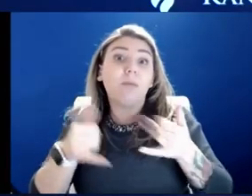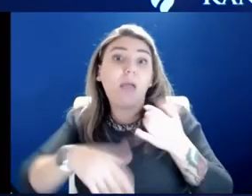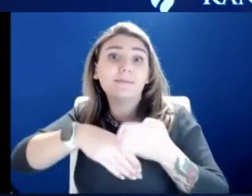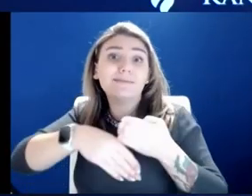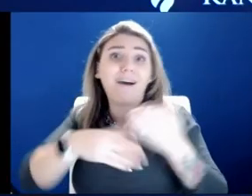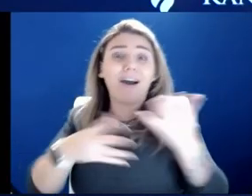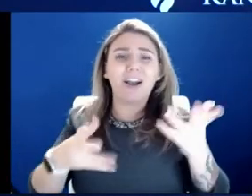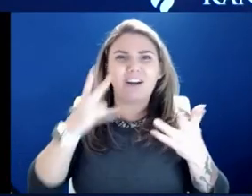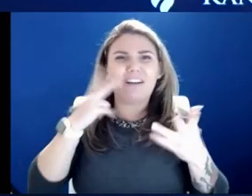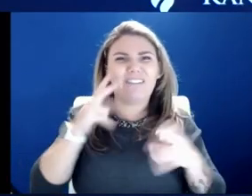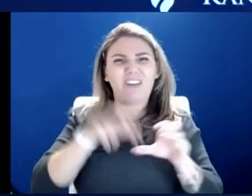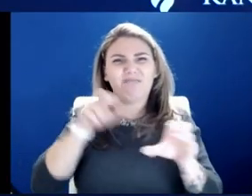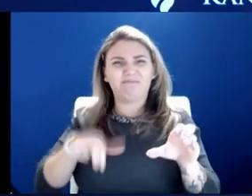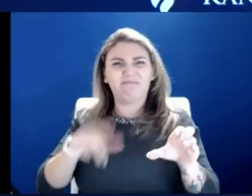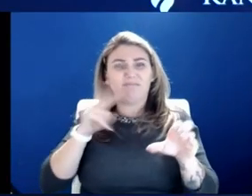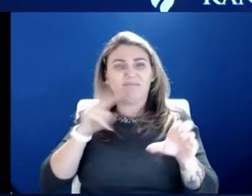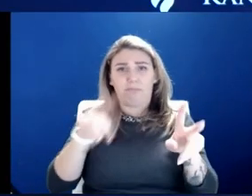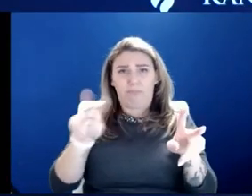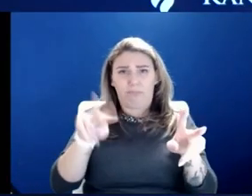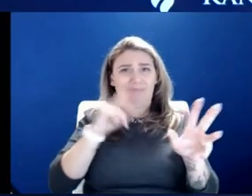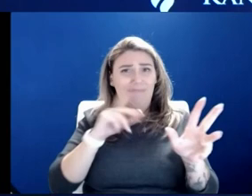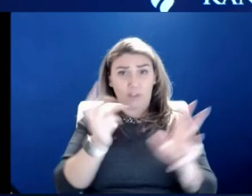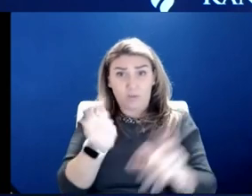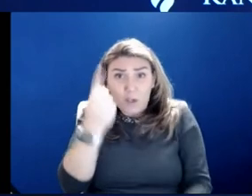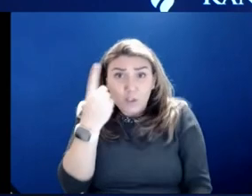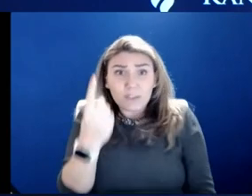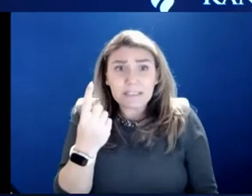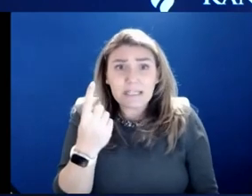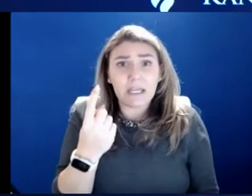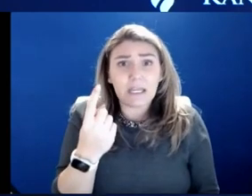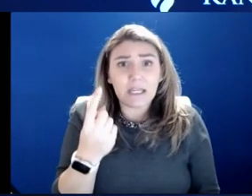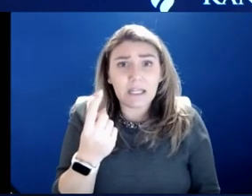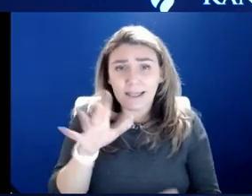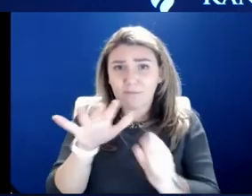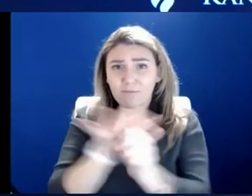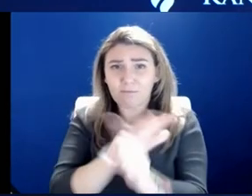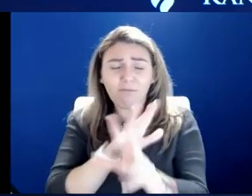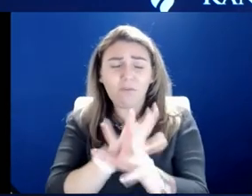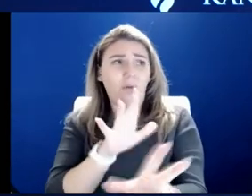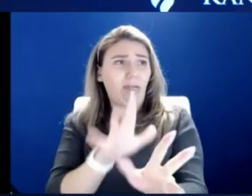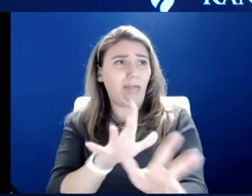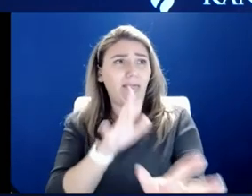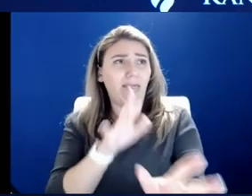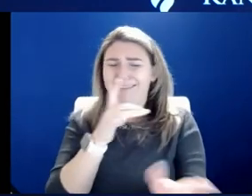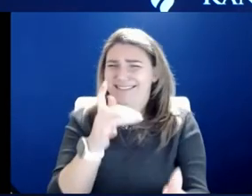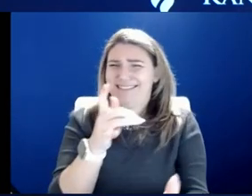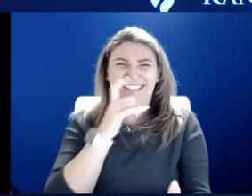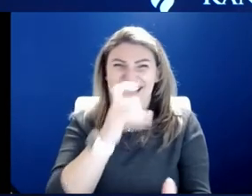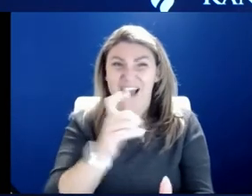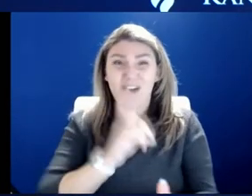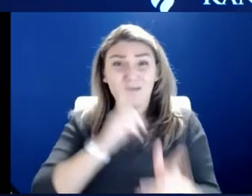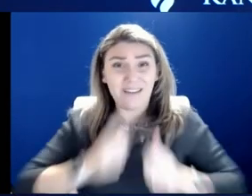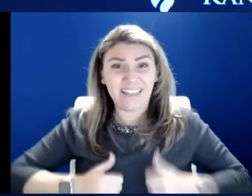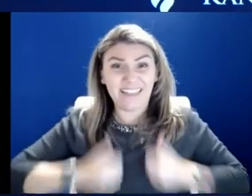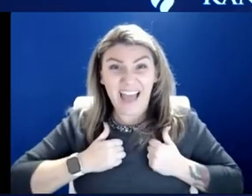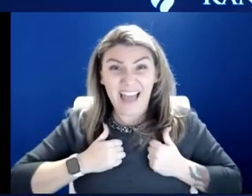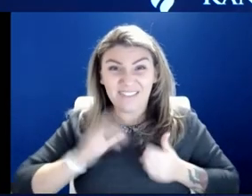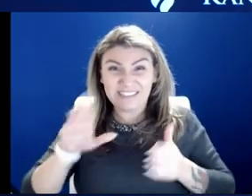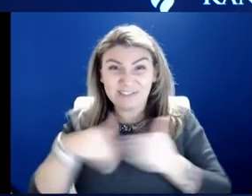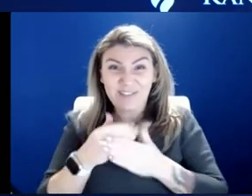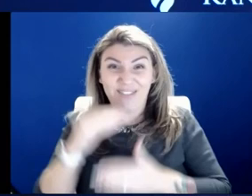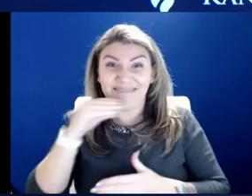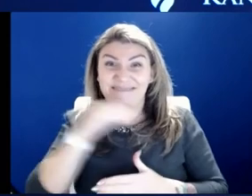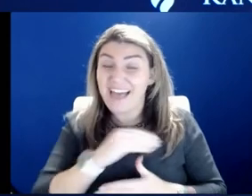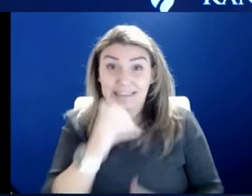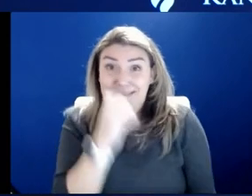back, you think, okay, do you understand the complete lack of reality of what you're saying? It just isn't true. And I don't know how to tell you, it's just